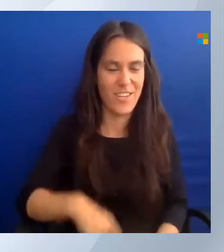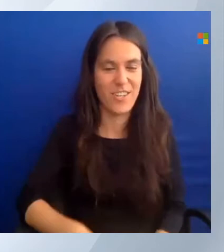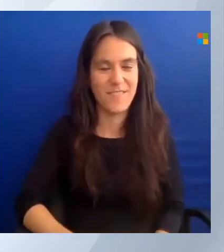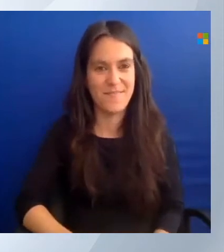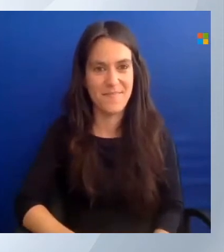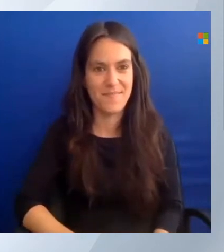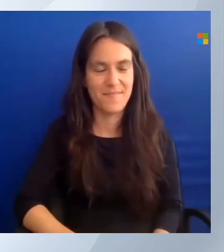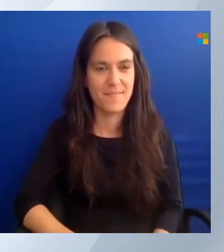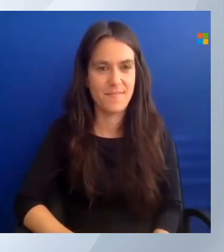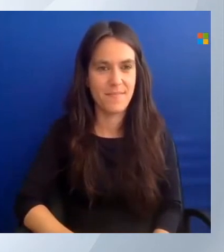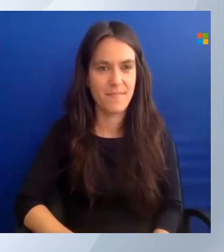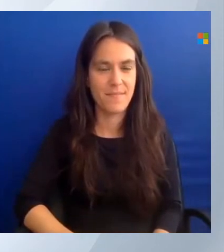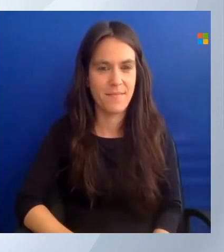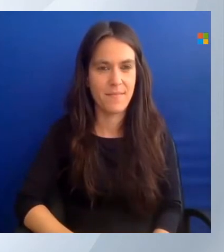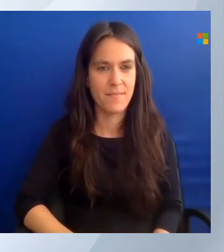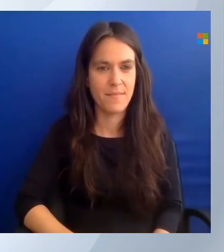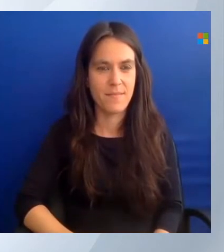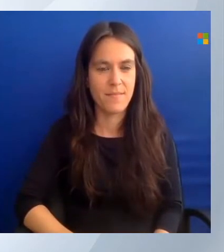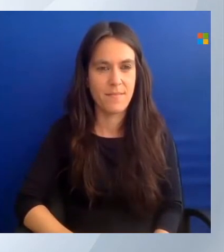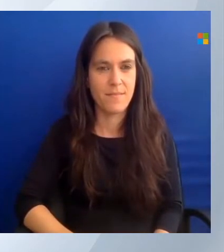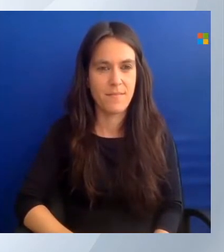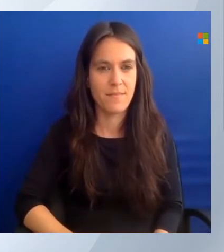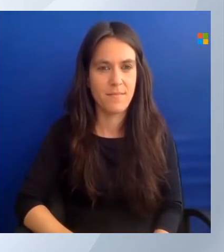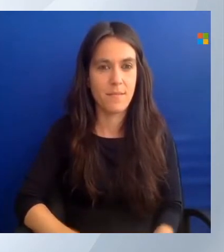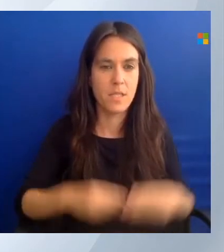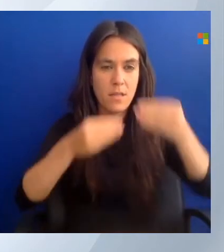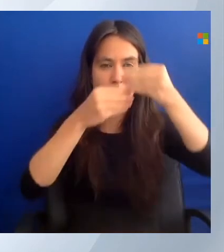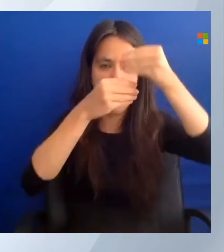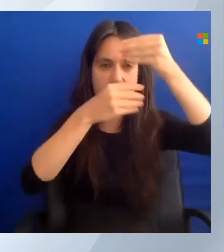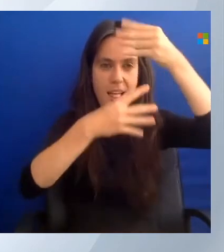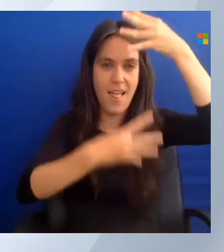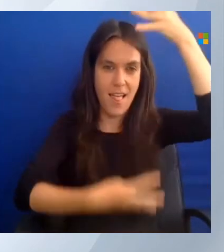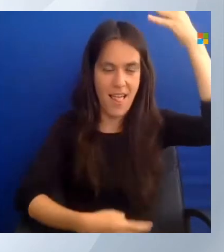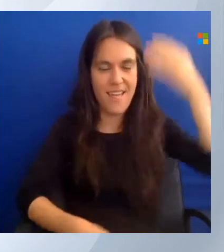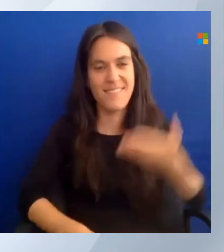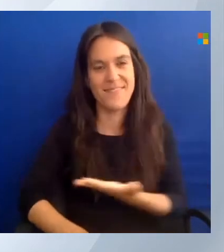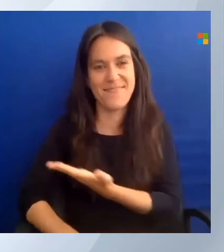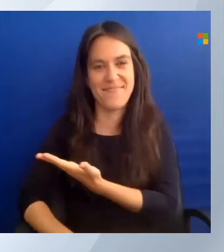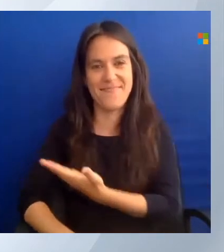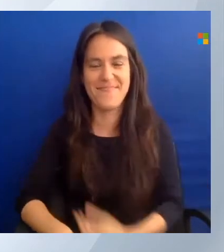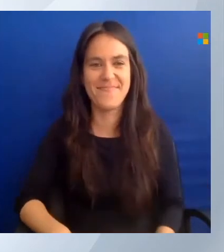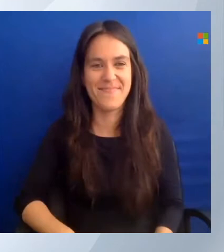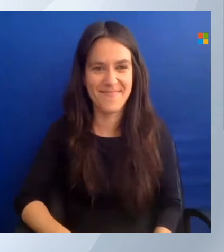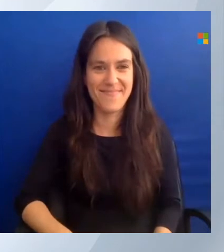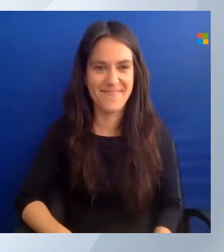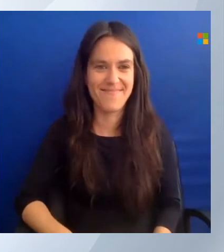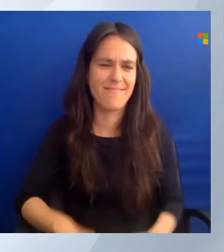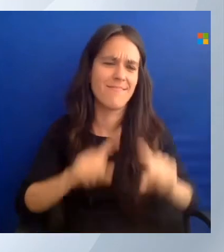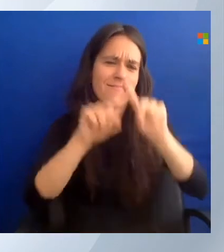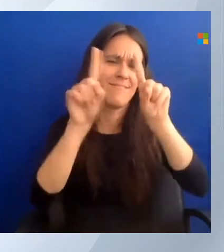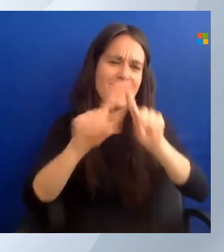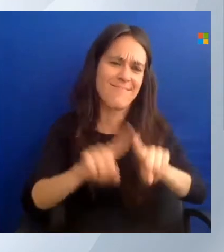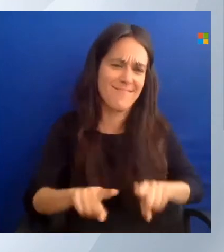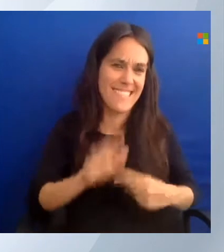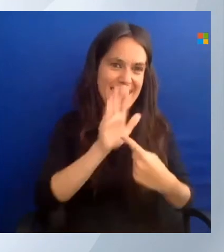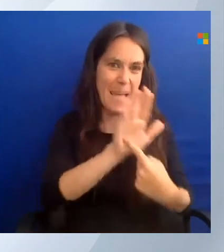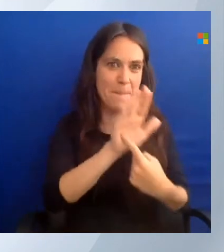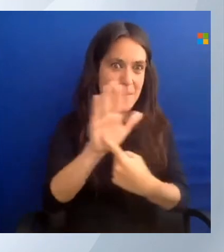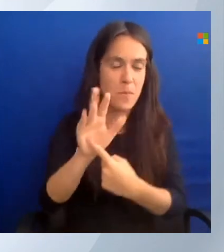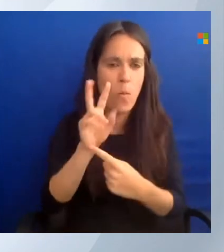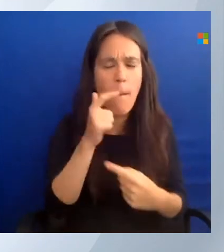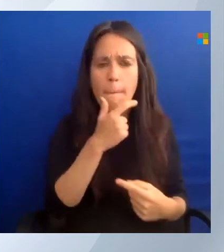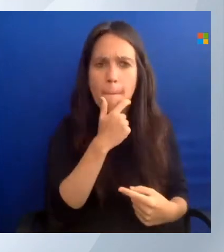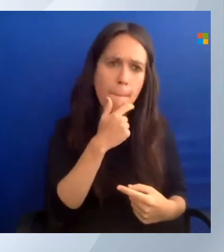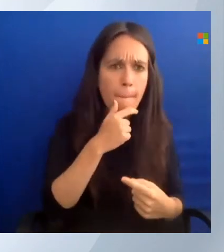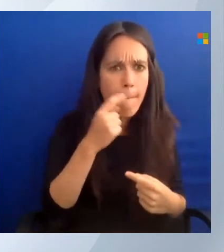All right. This is taking too long. Do it like this. There's a lot of examples available here. There's a storage account available as